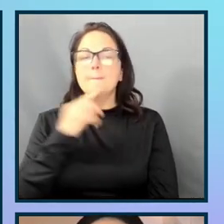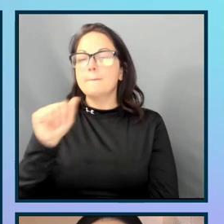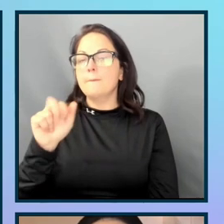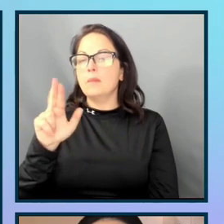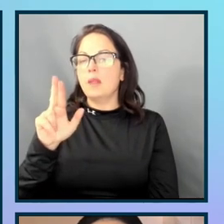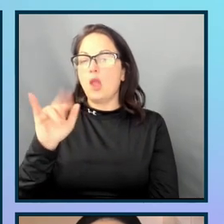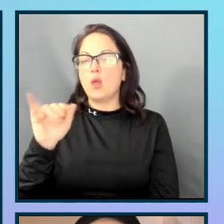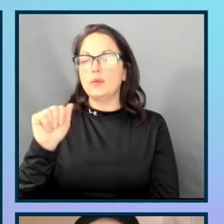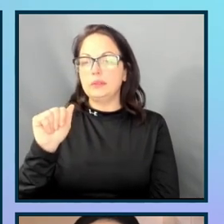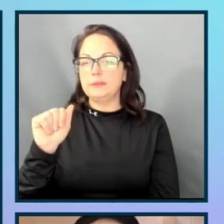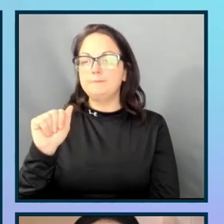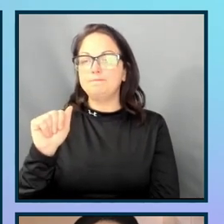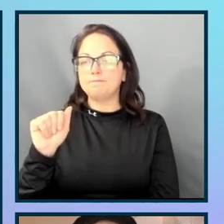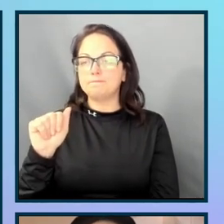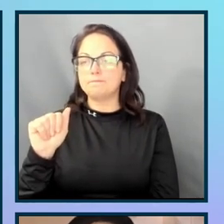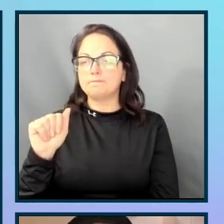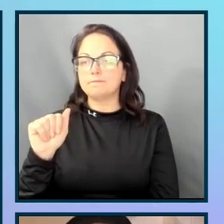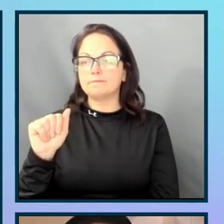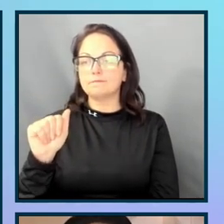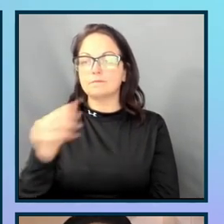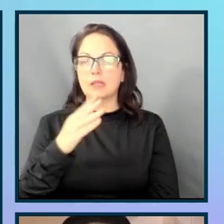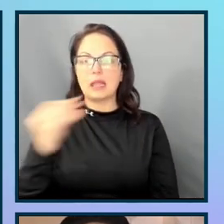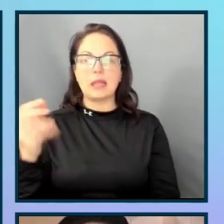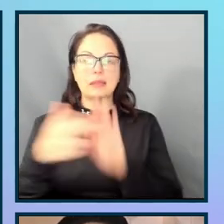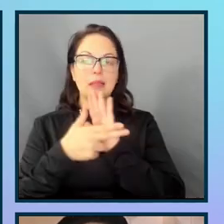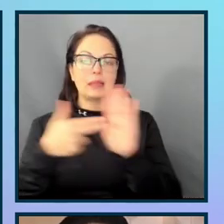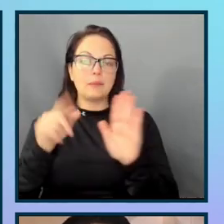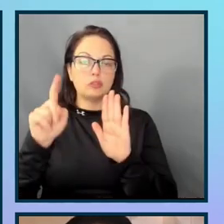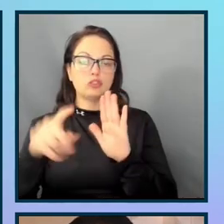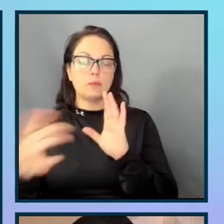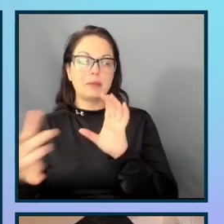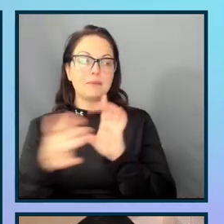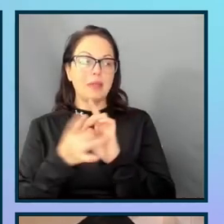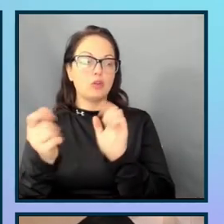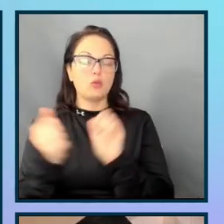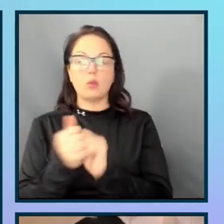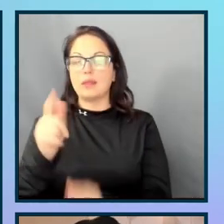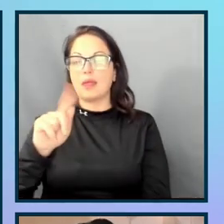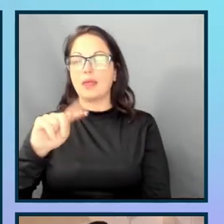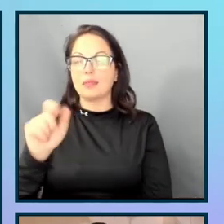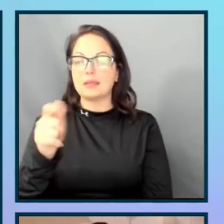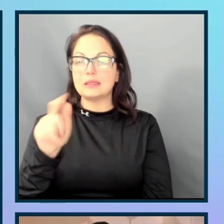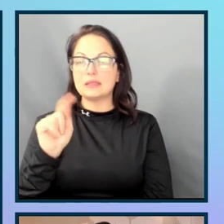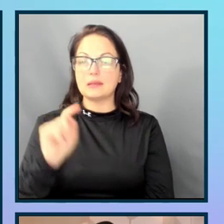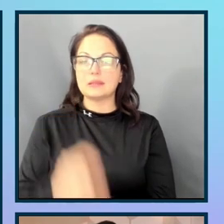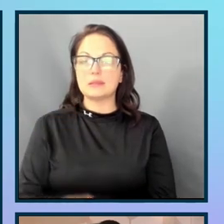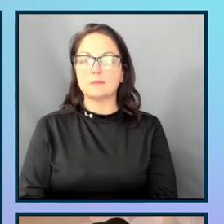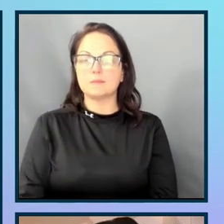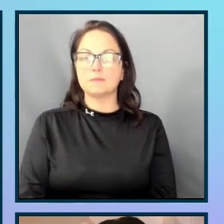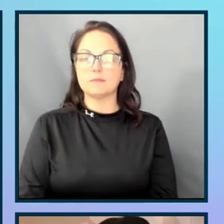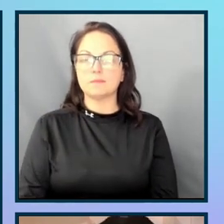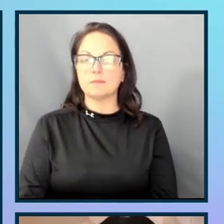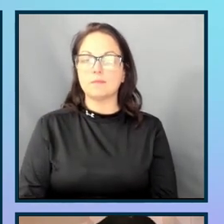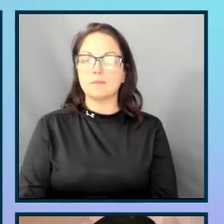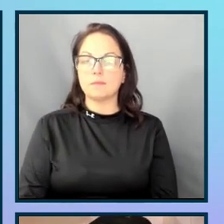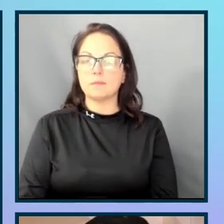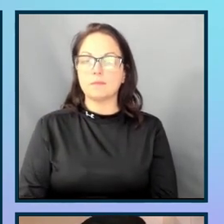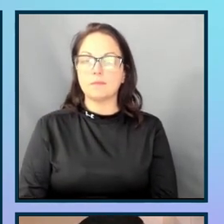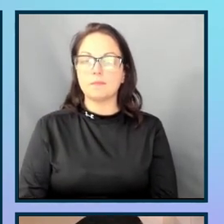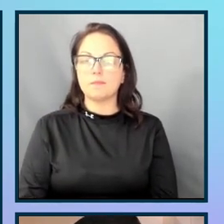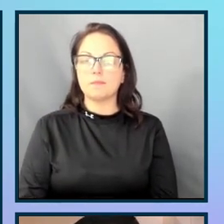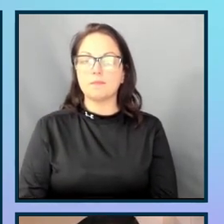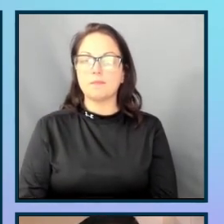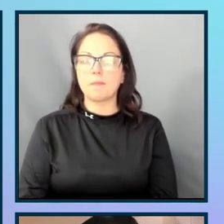And I'm going to say that the label by should be paired with that test. So, if I look in the accessibility